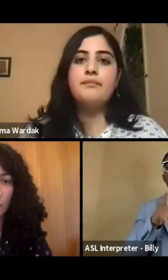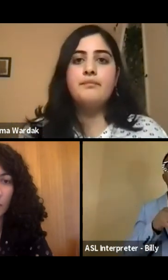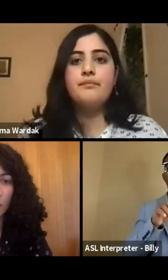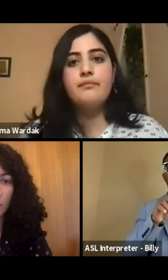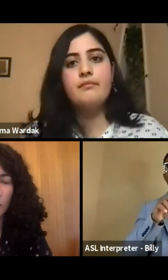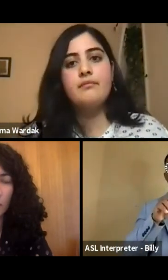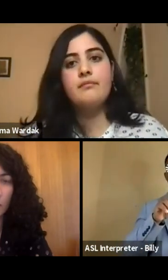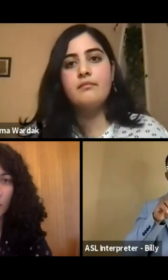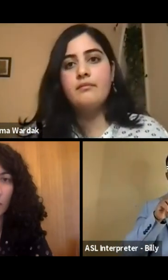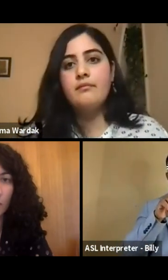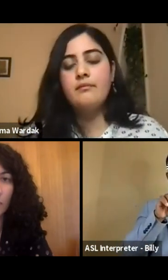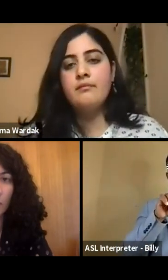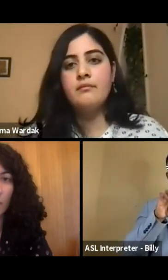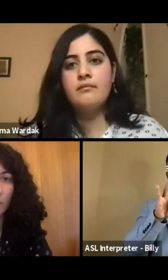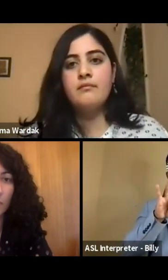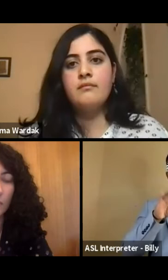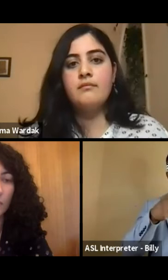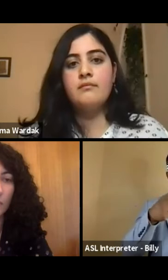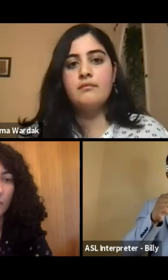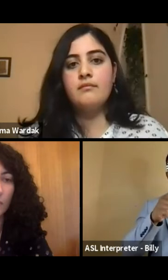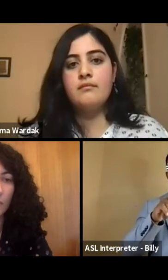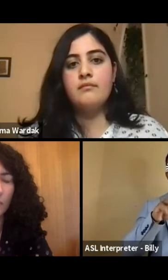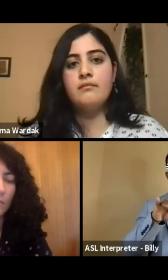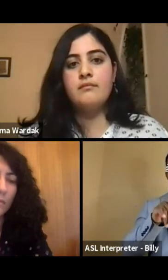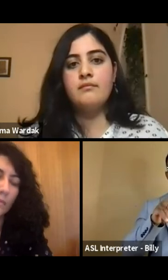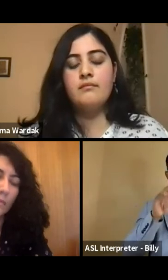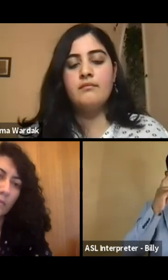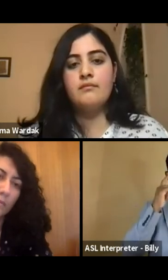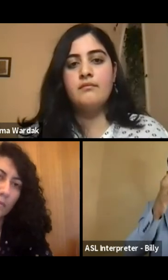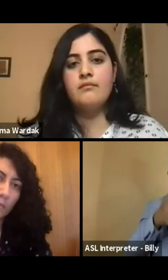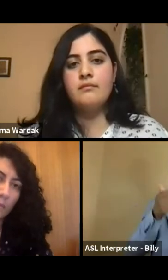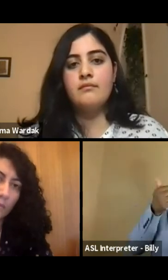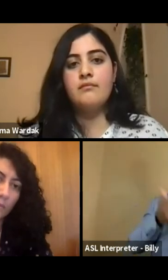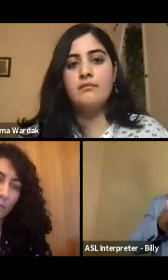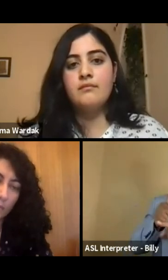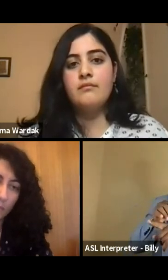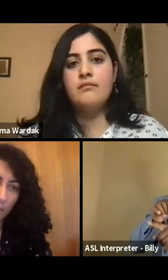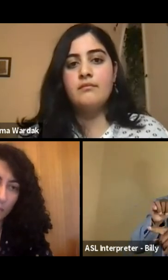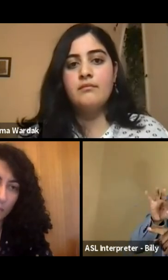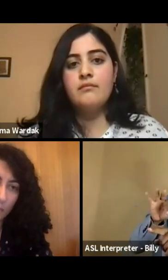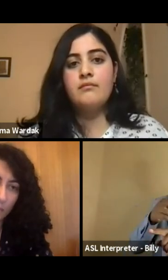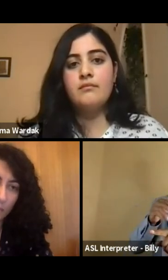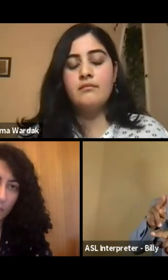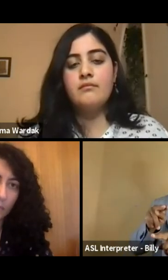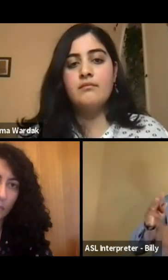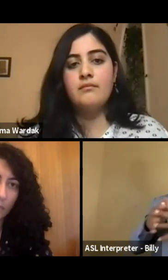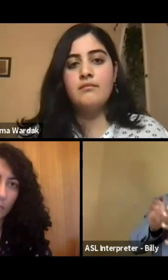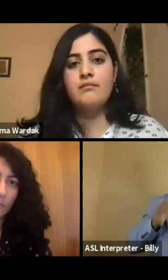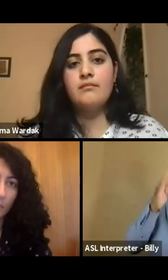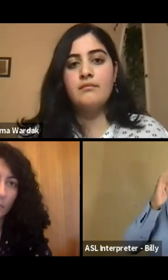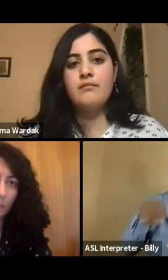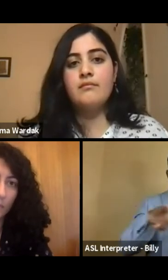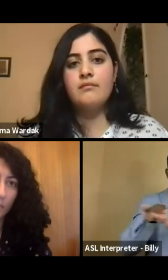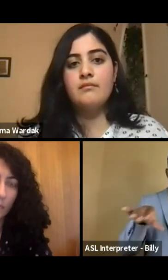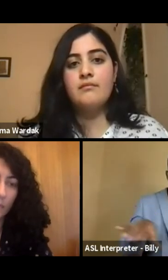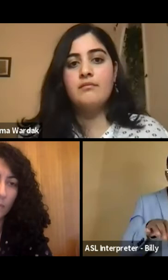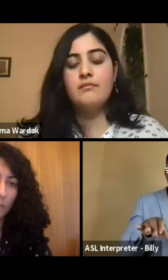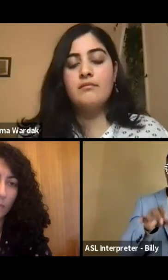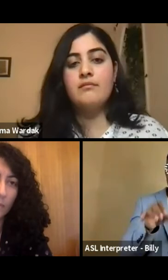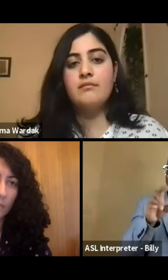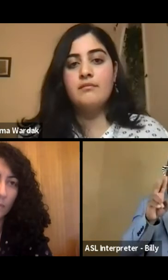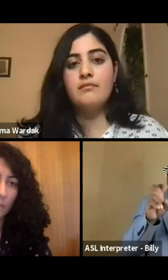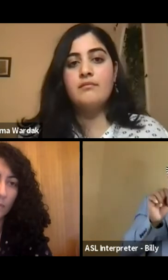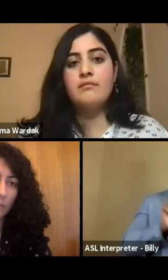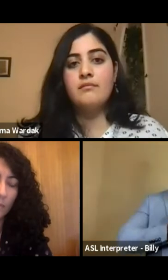I've been hearing so much from basically like every Afghan American that I know that they're doing work